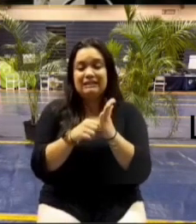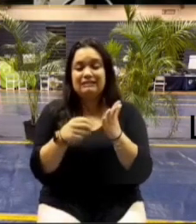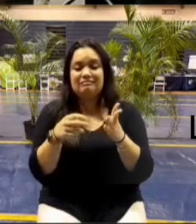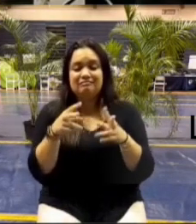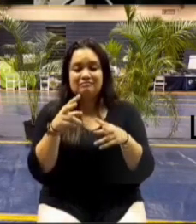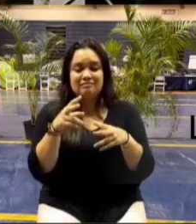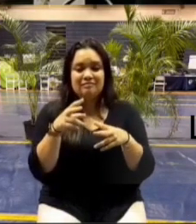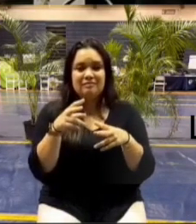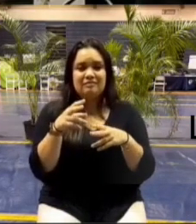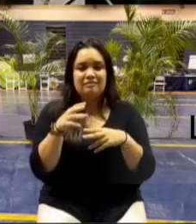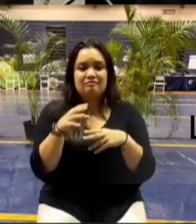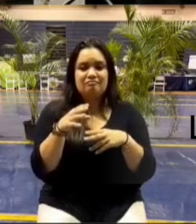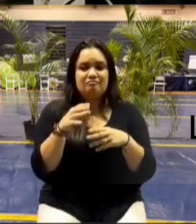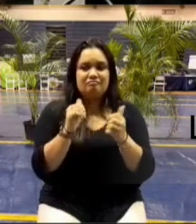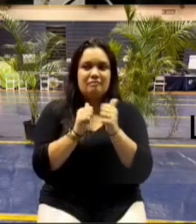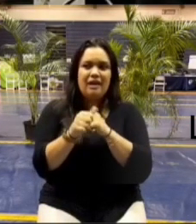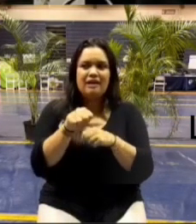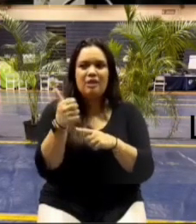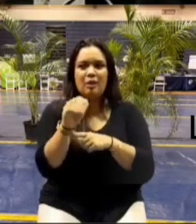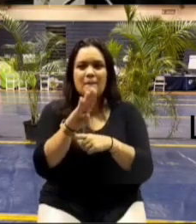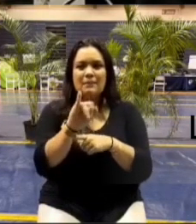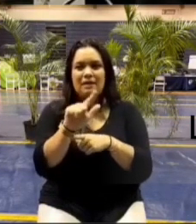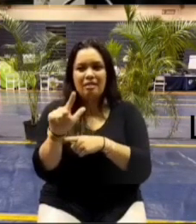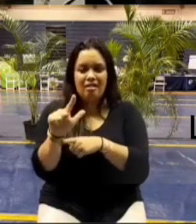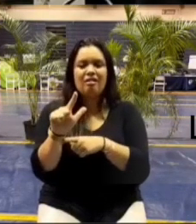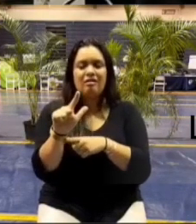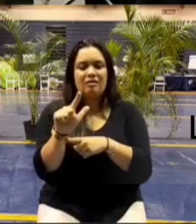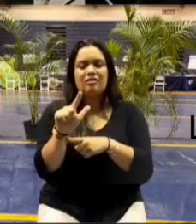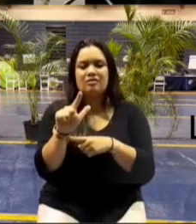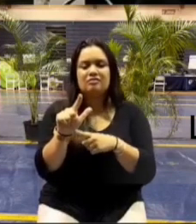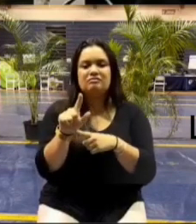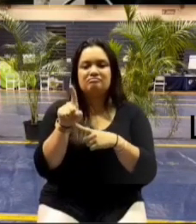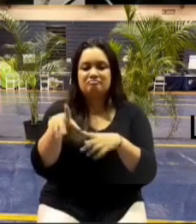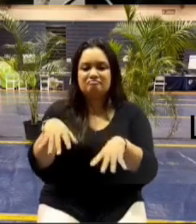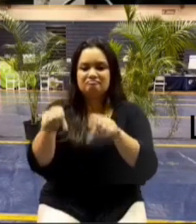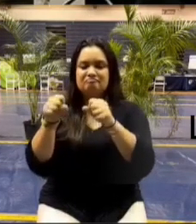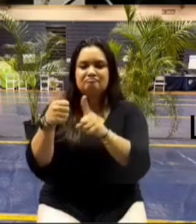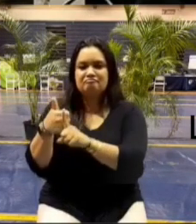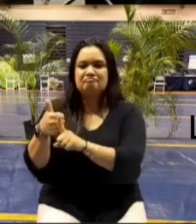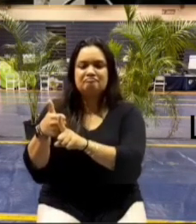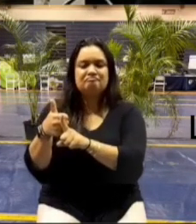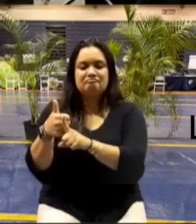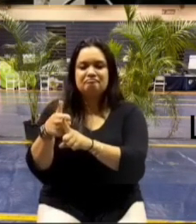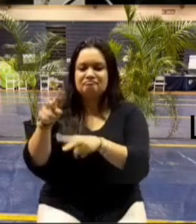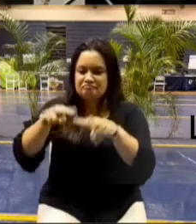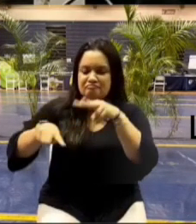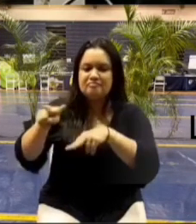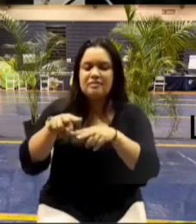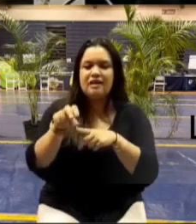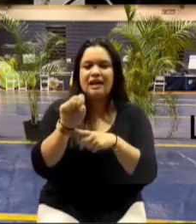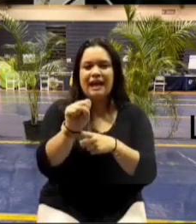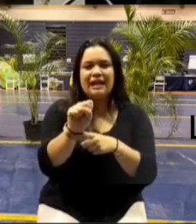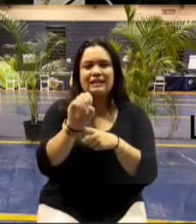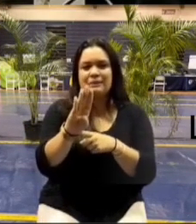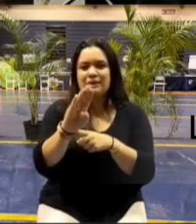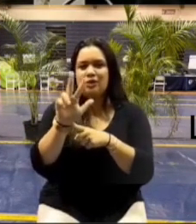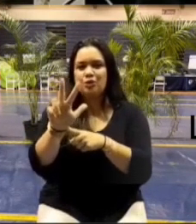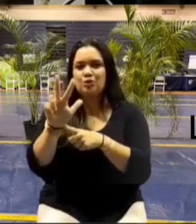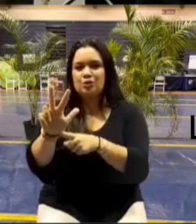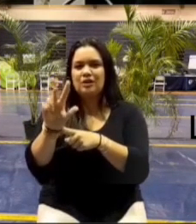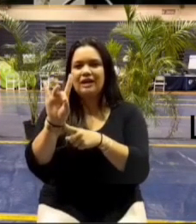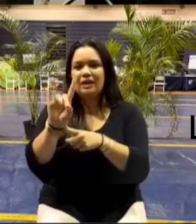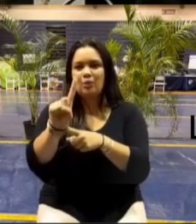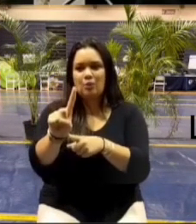bill where they would take that authority out from the county and i think it's sb 3381